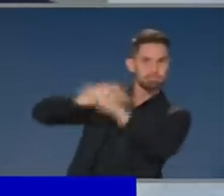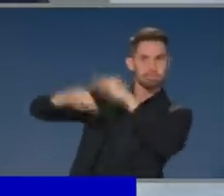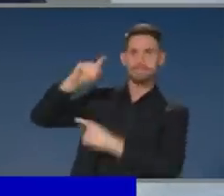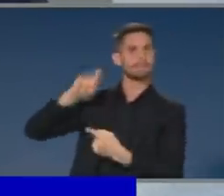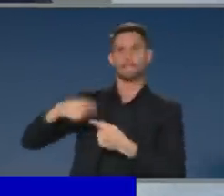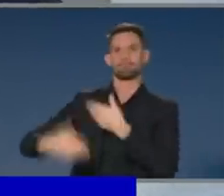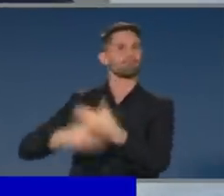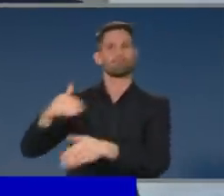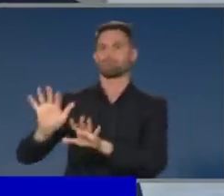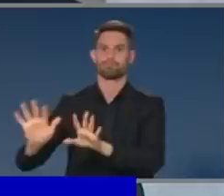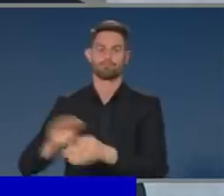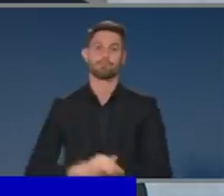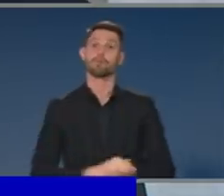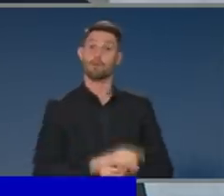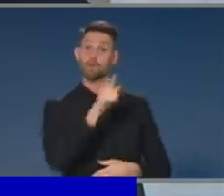mutual benefit.